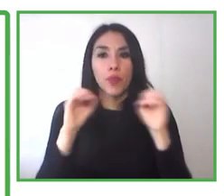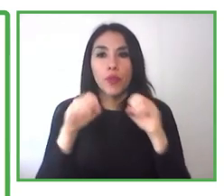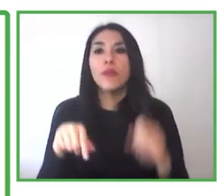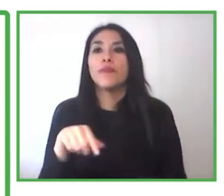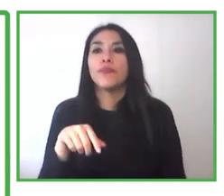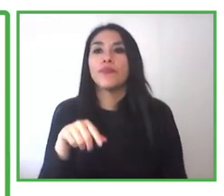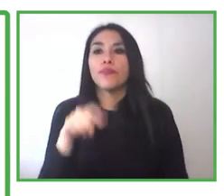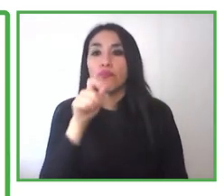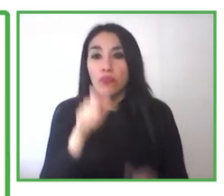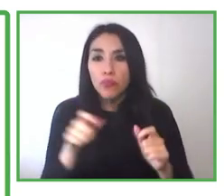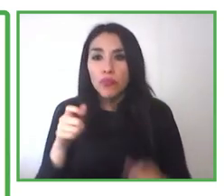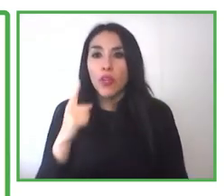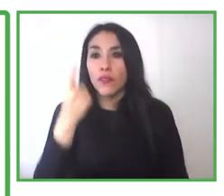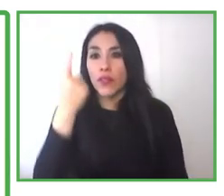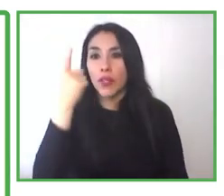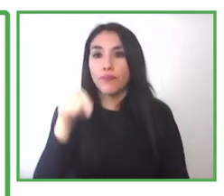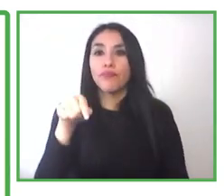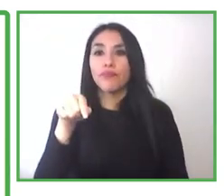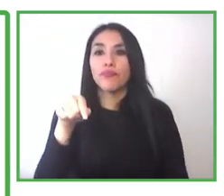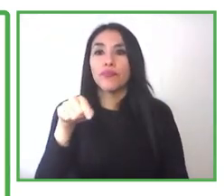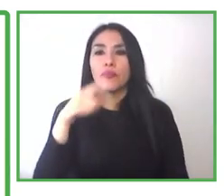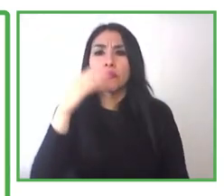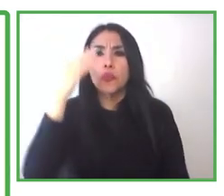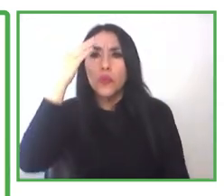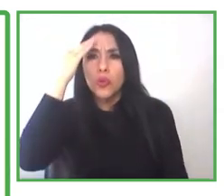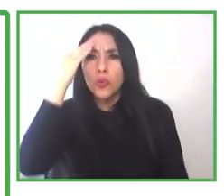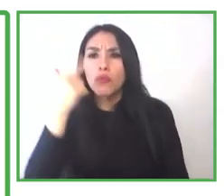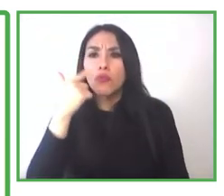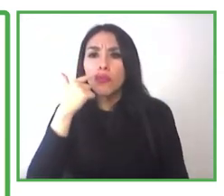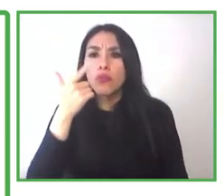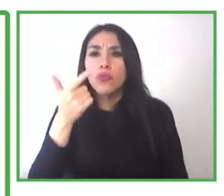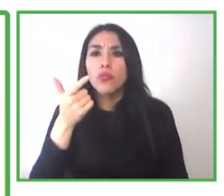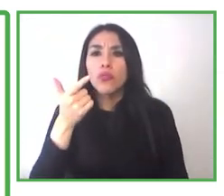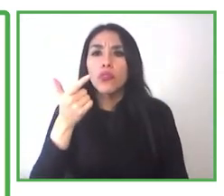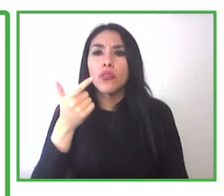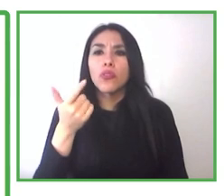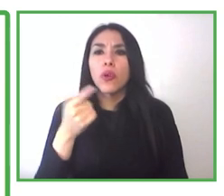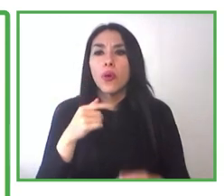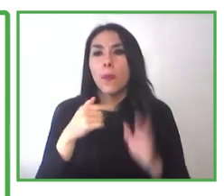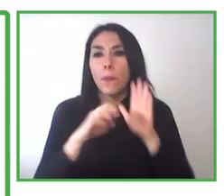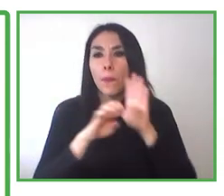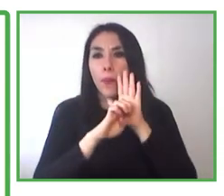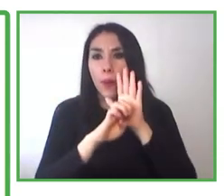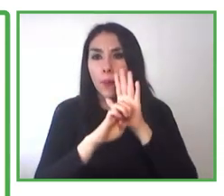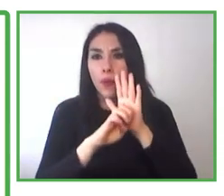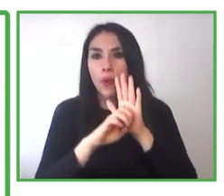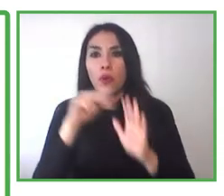within a process, not simulation, if not in their workplace itself.